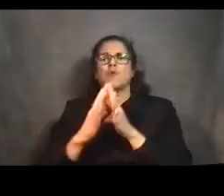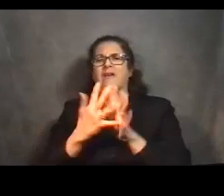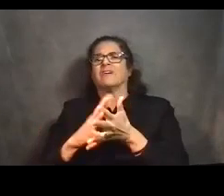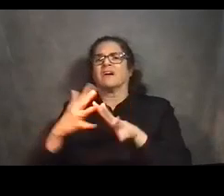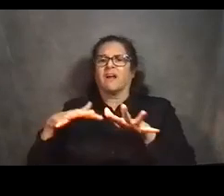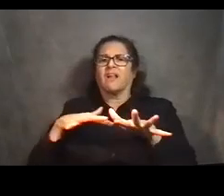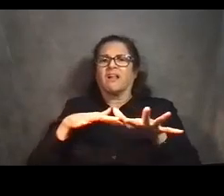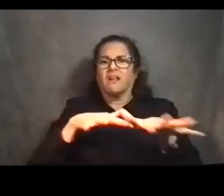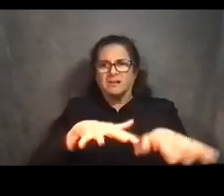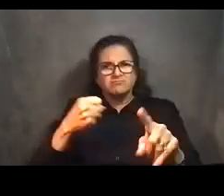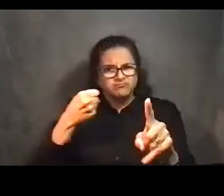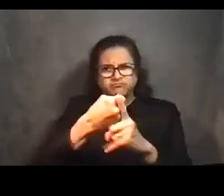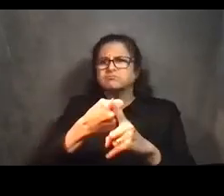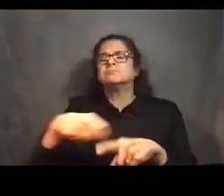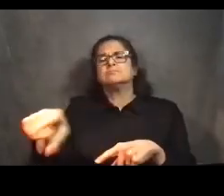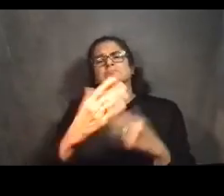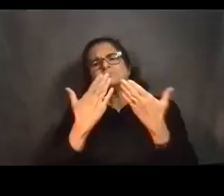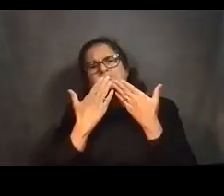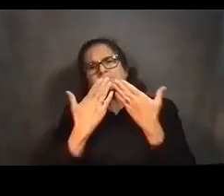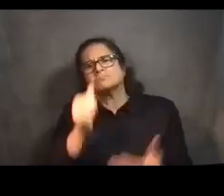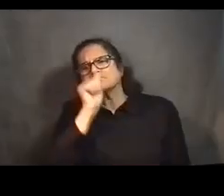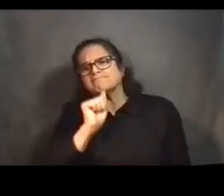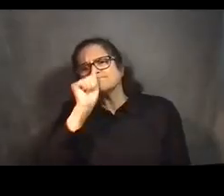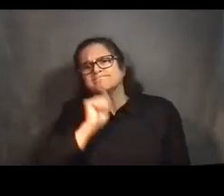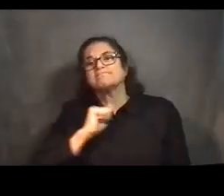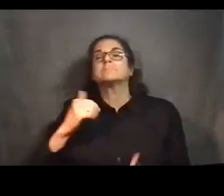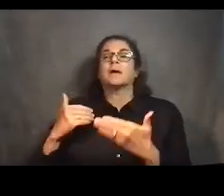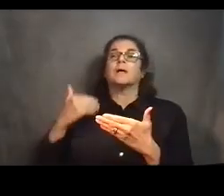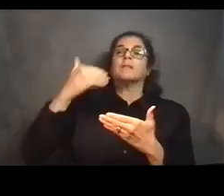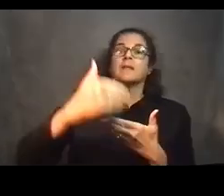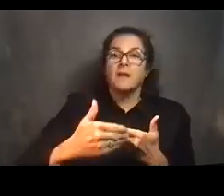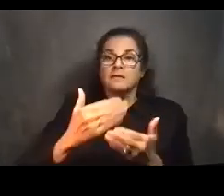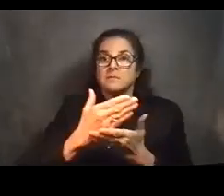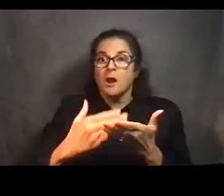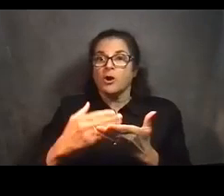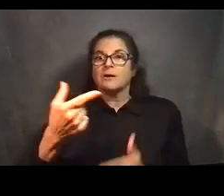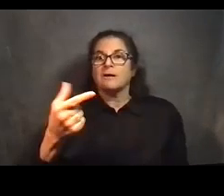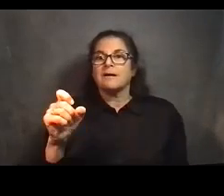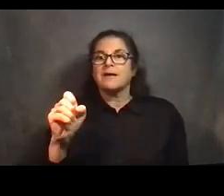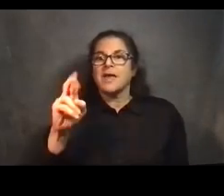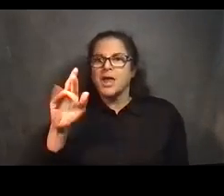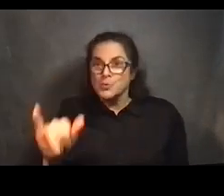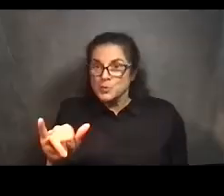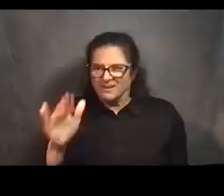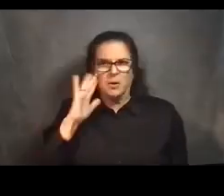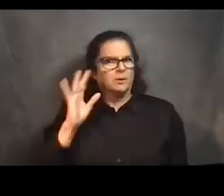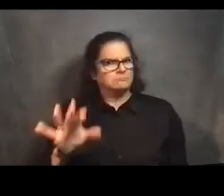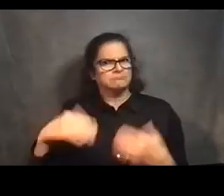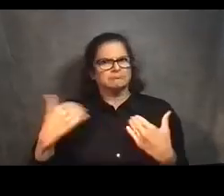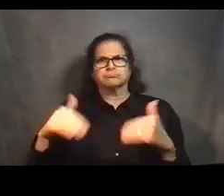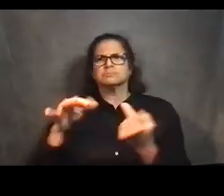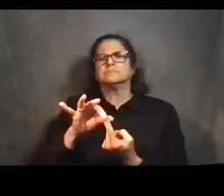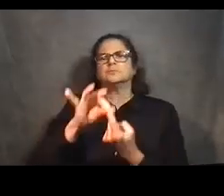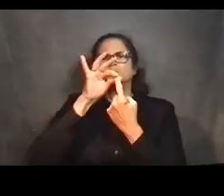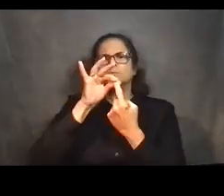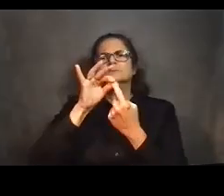next part of this project you're going to hear about tonight, which is the Gantry, which is a very unique, significant part of this project